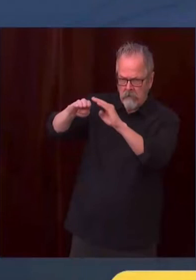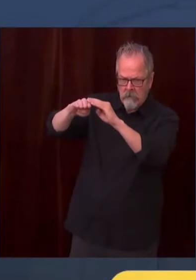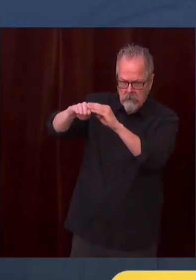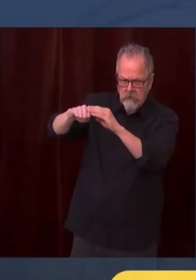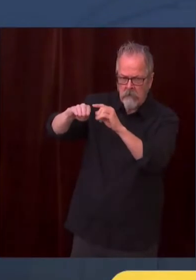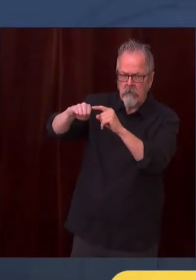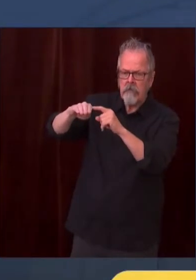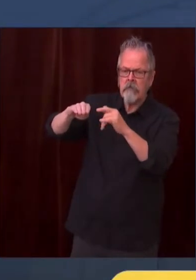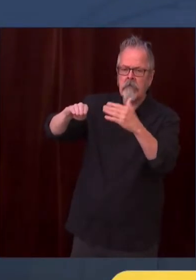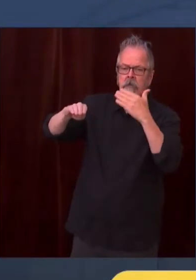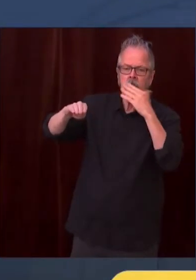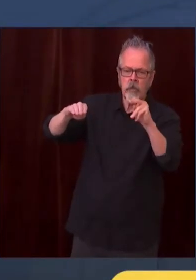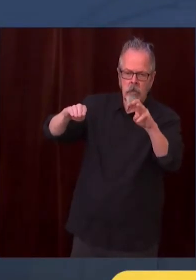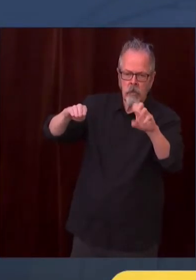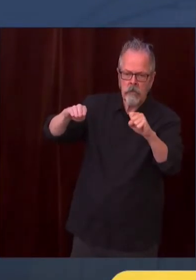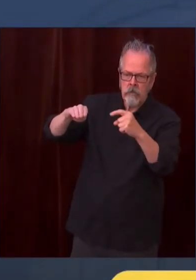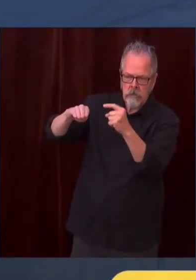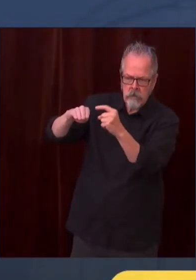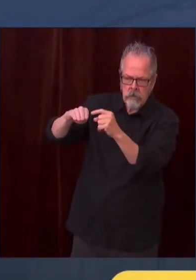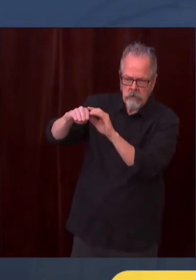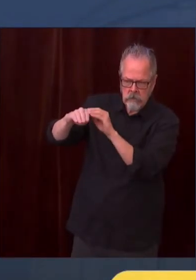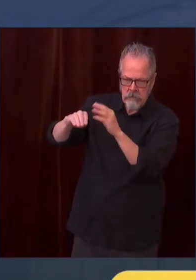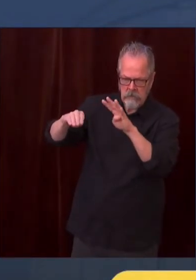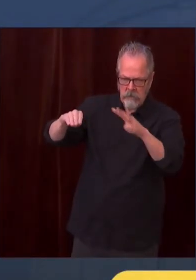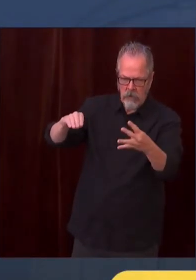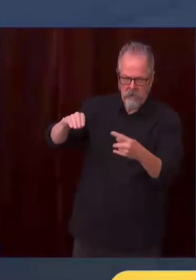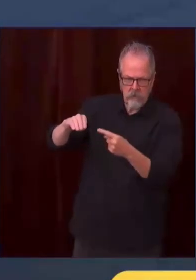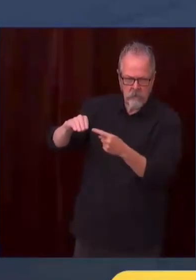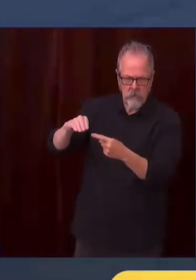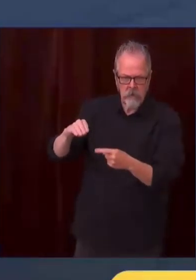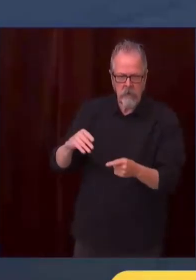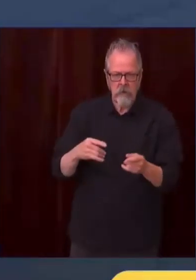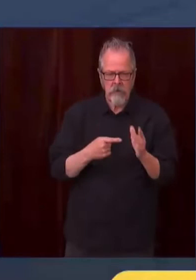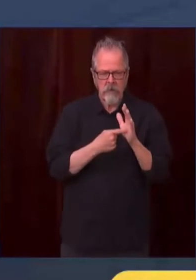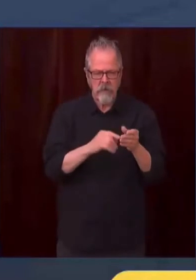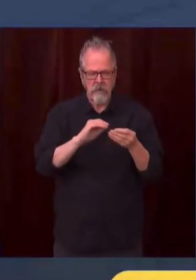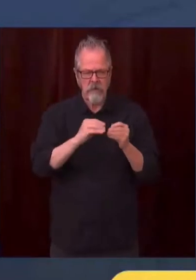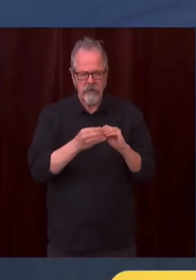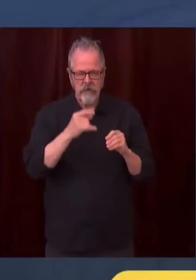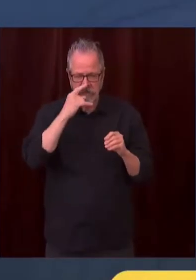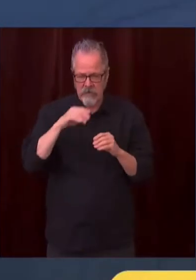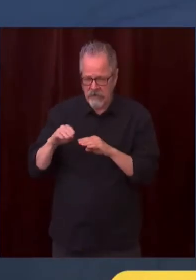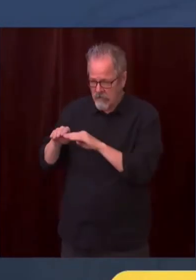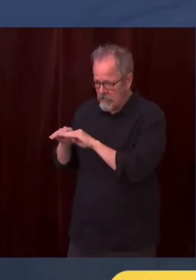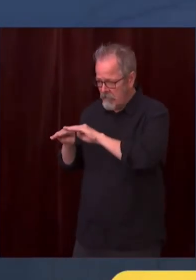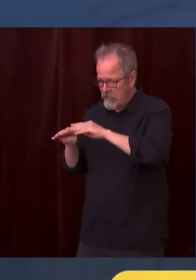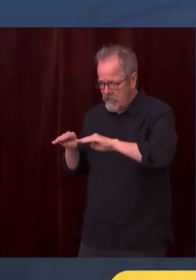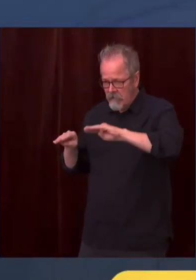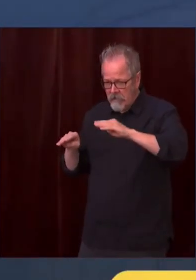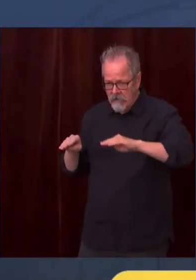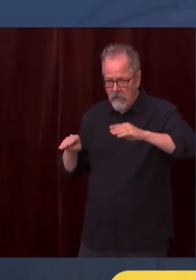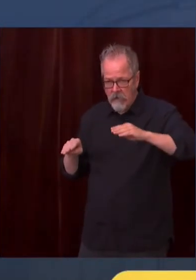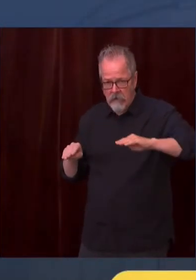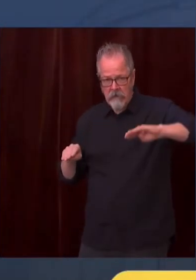the epi curve. First off, I'm going to show you the one that I hope that you can turn your computer